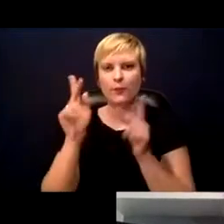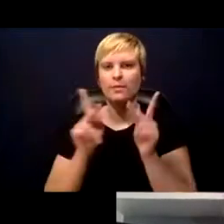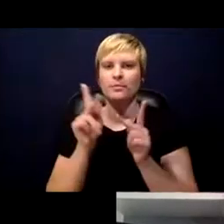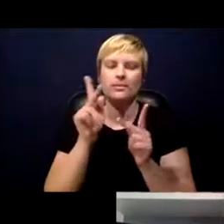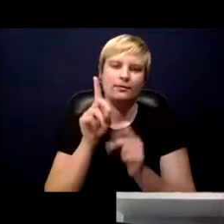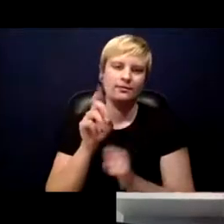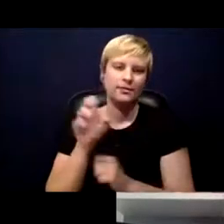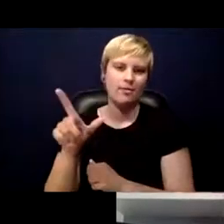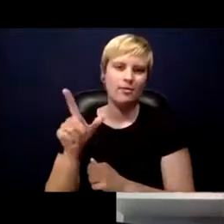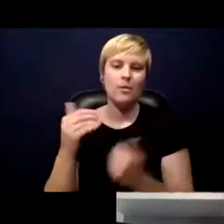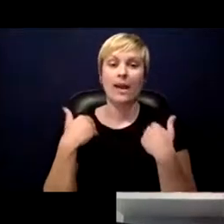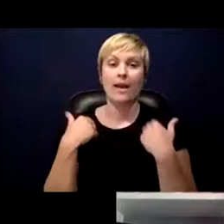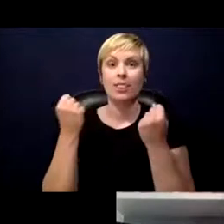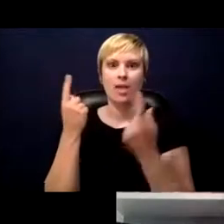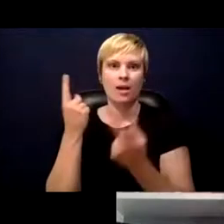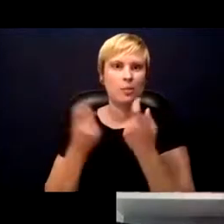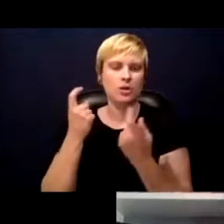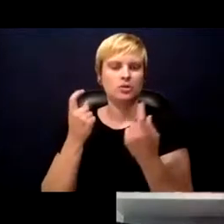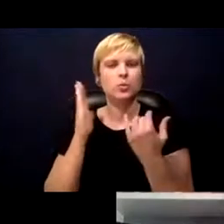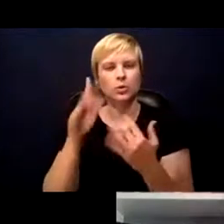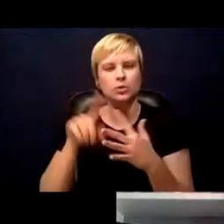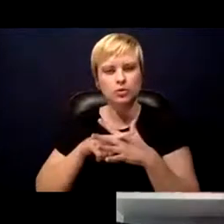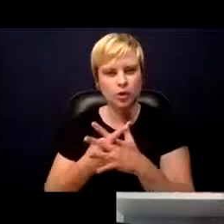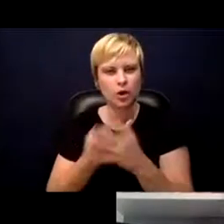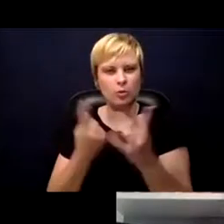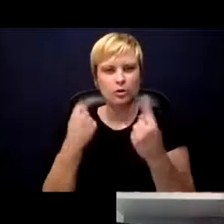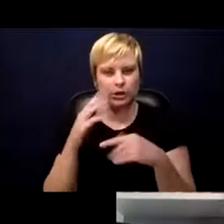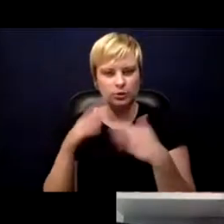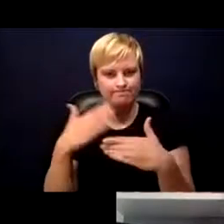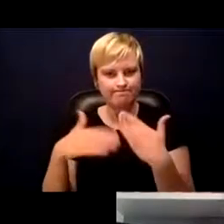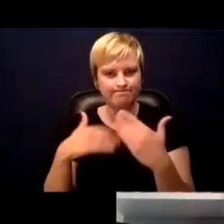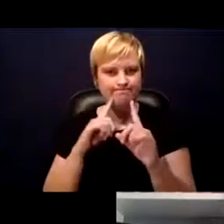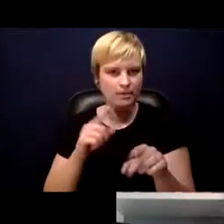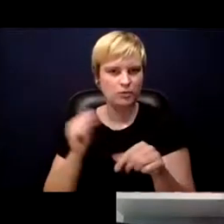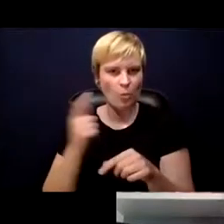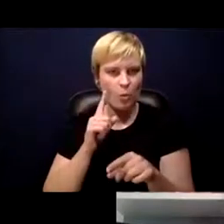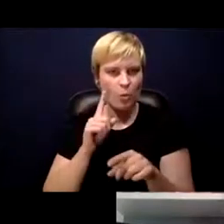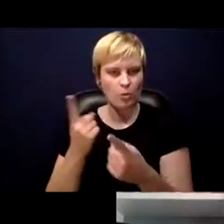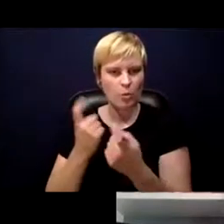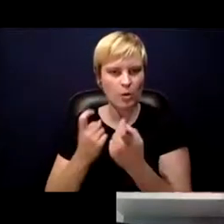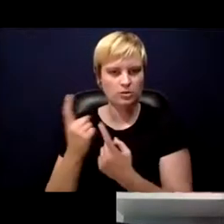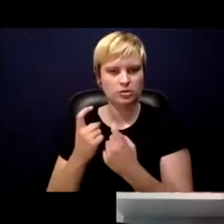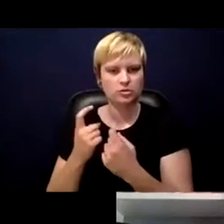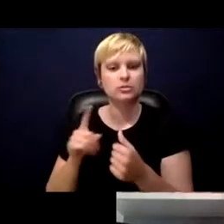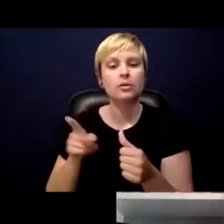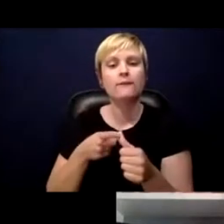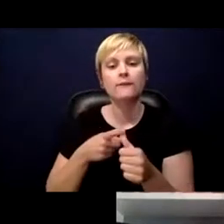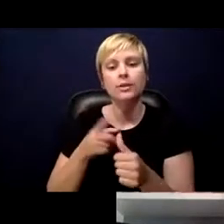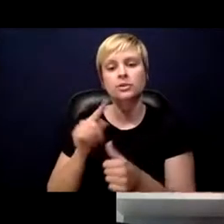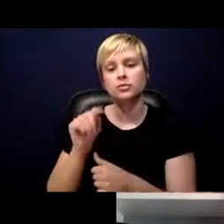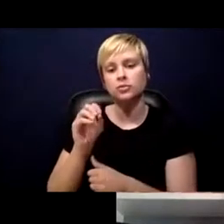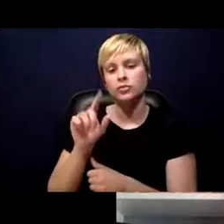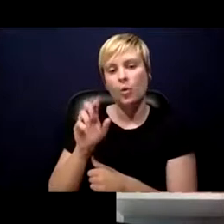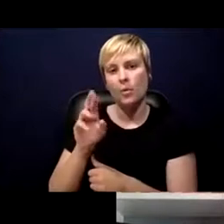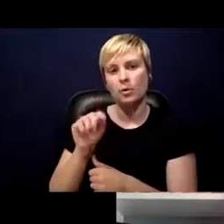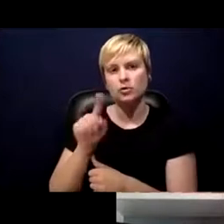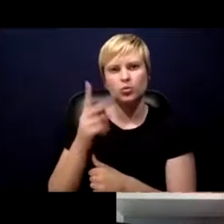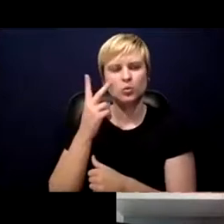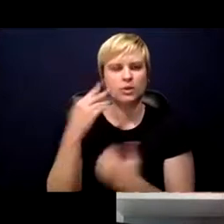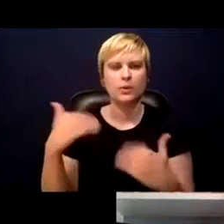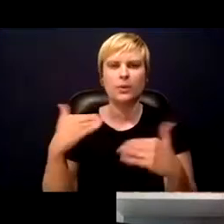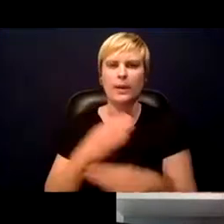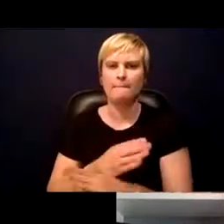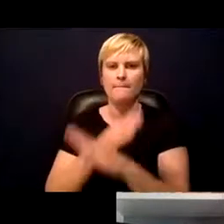lots of questions, so we'll get started and try to get through all of them. Edie First, for Tolbert, you face significant barriers doing